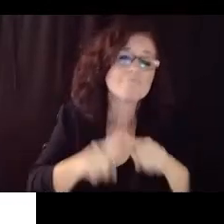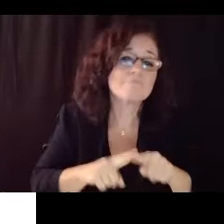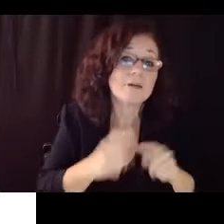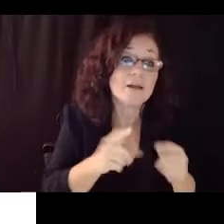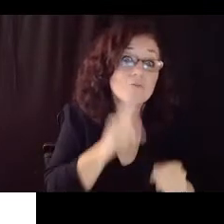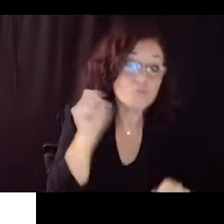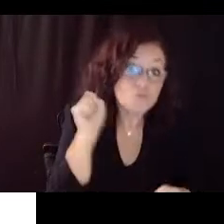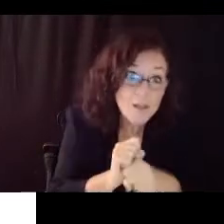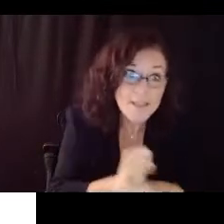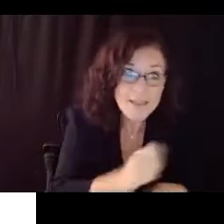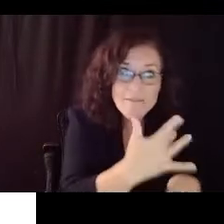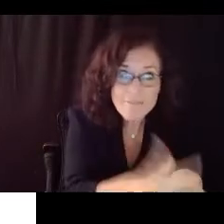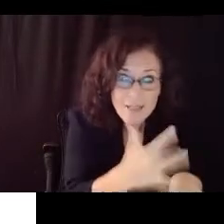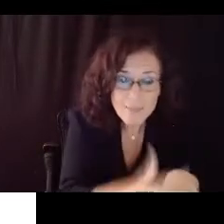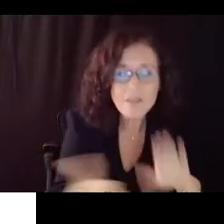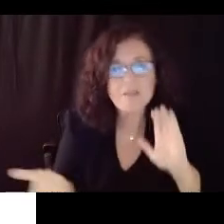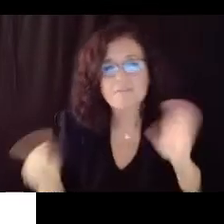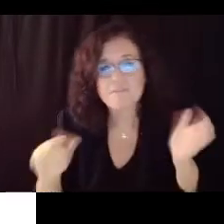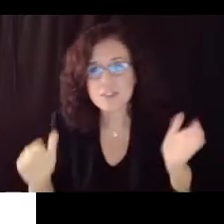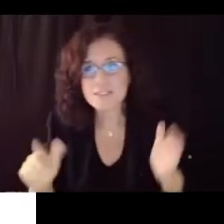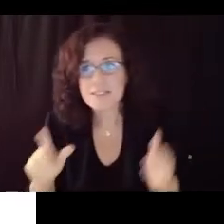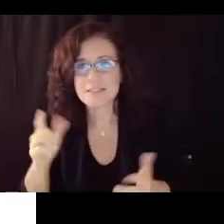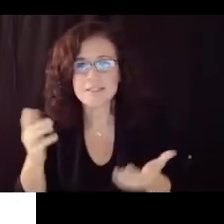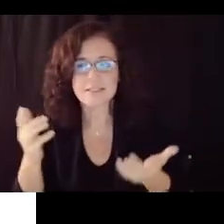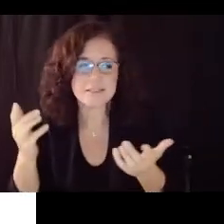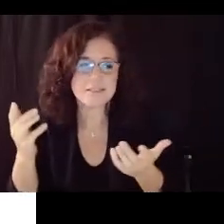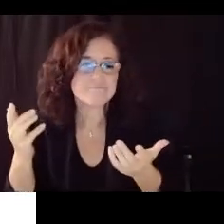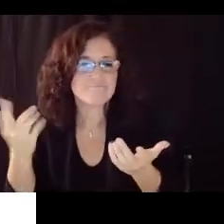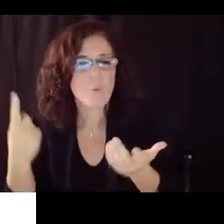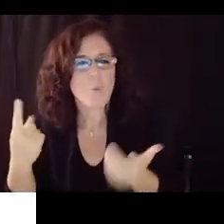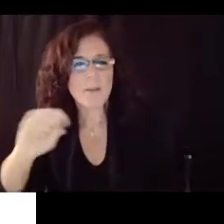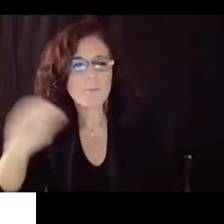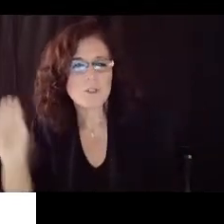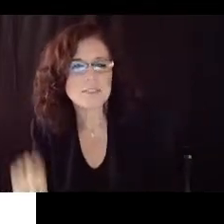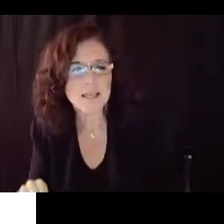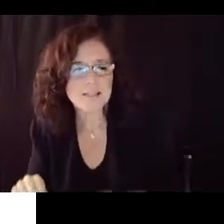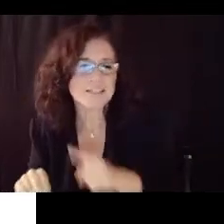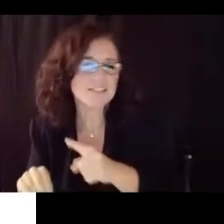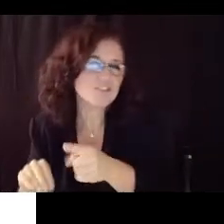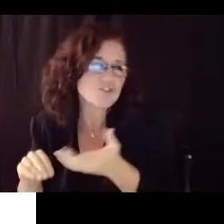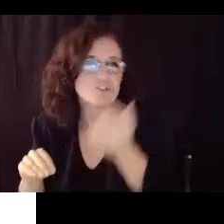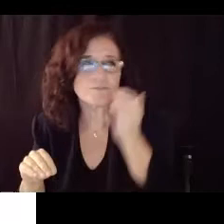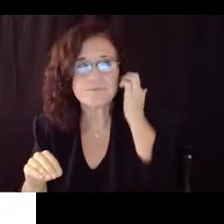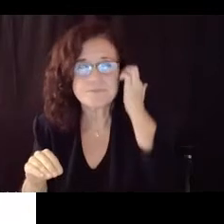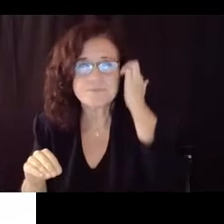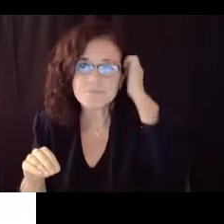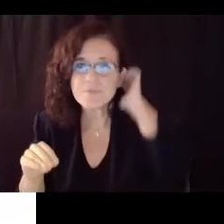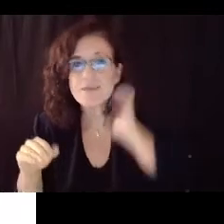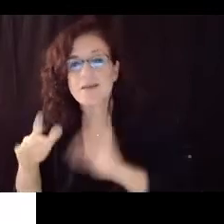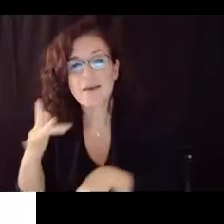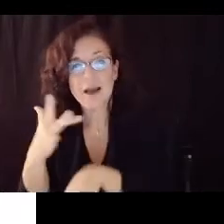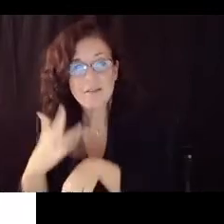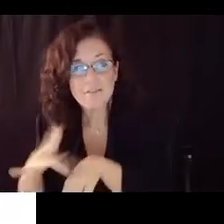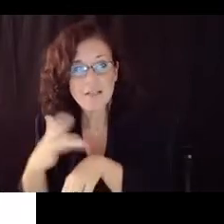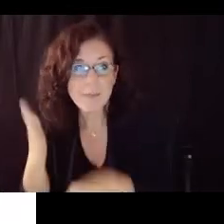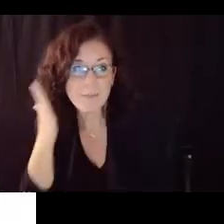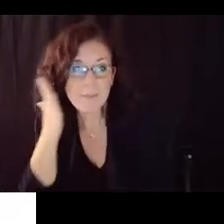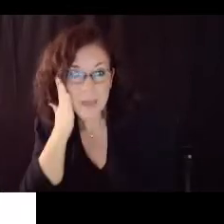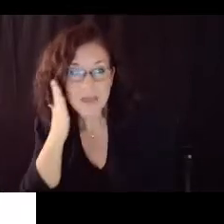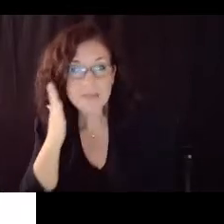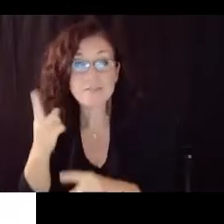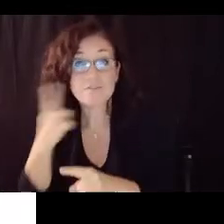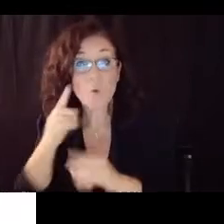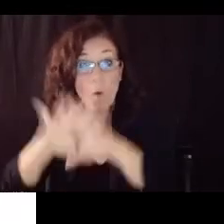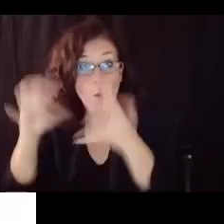versus um the adjusted capacity which is a a correction factor based on the percentage of the ICU beds that are being used to care for